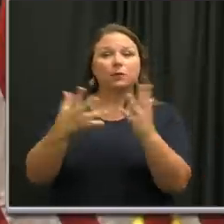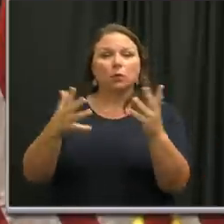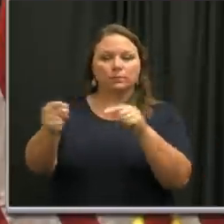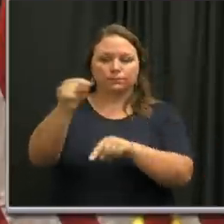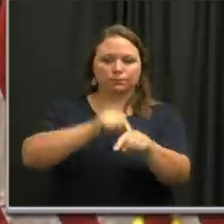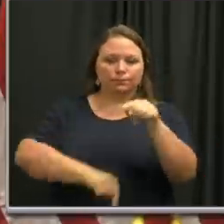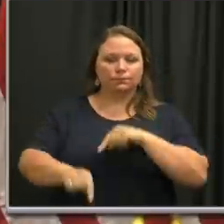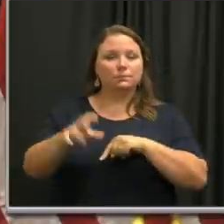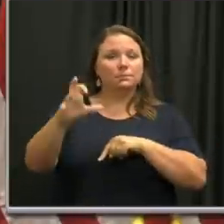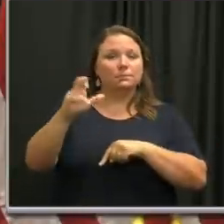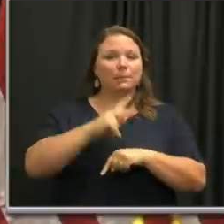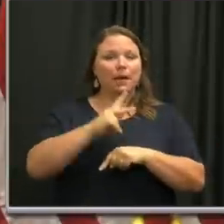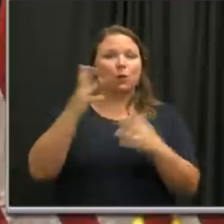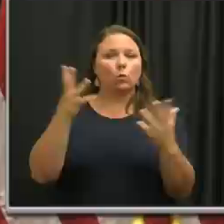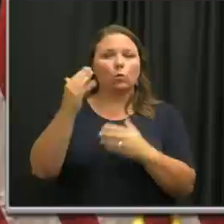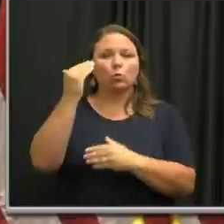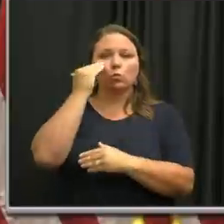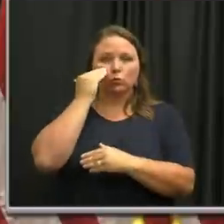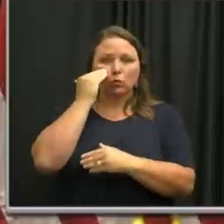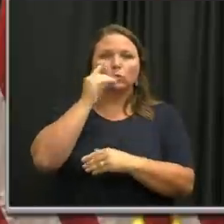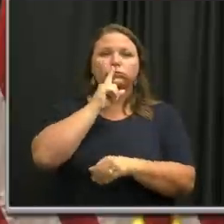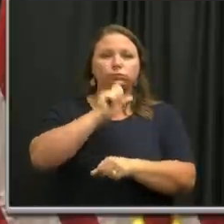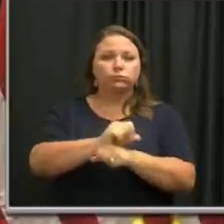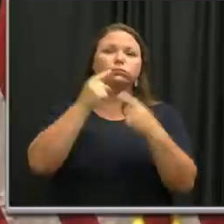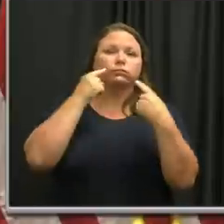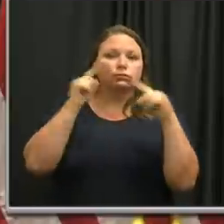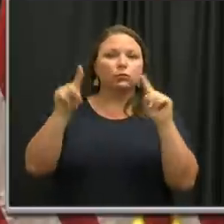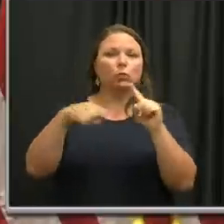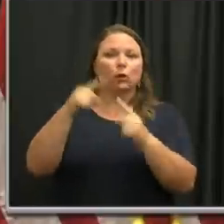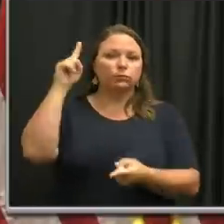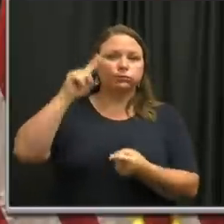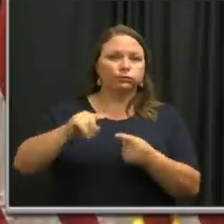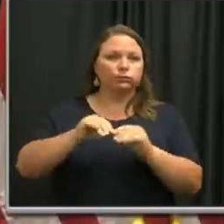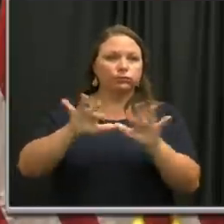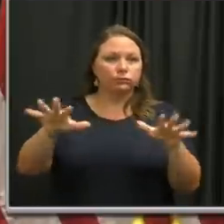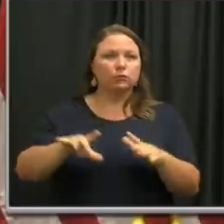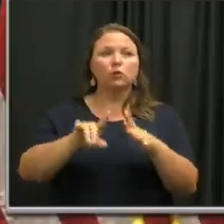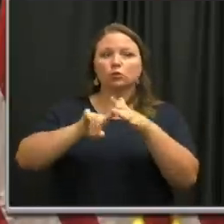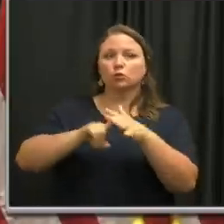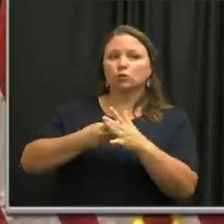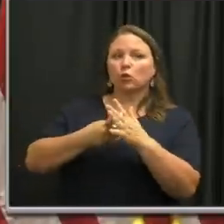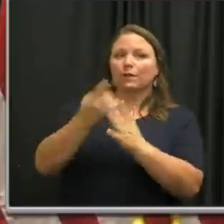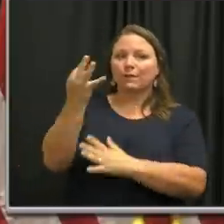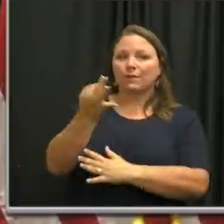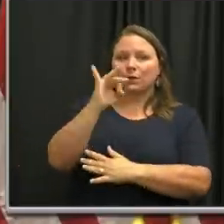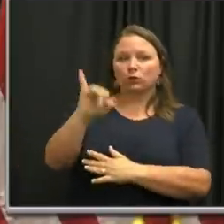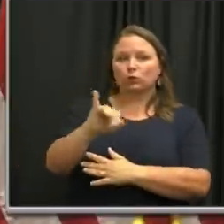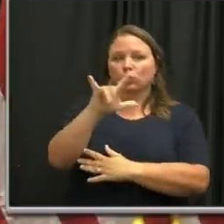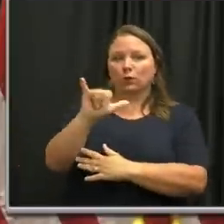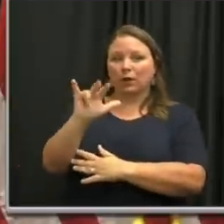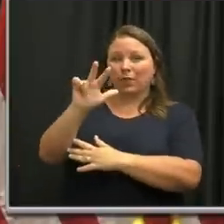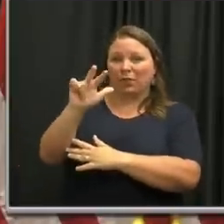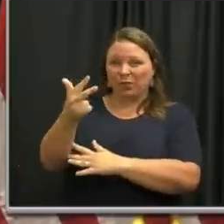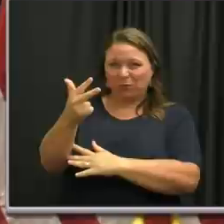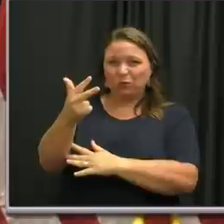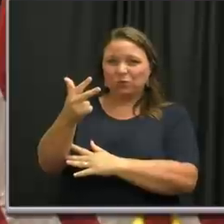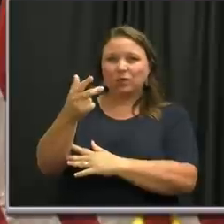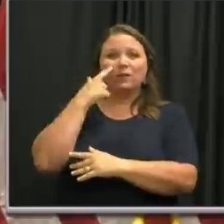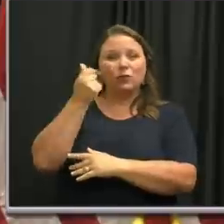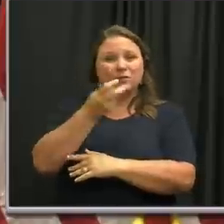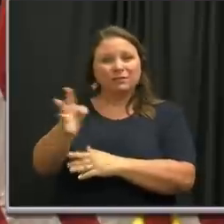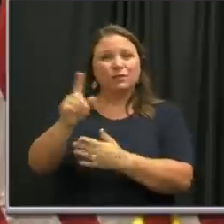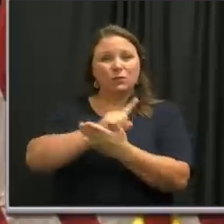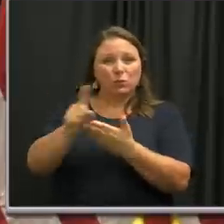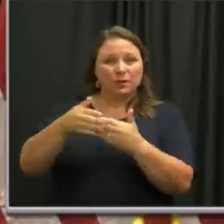what we know is effective in slowing the spread of the disease. Beginning Friday, July the 3rd, and for the next several weeks at least,